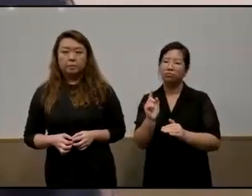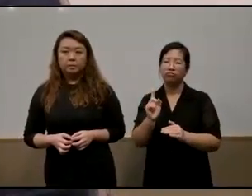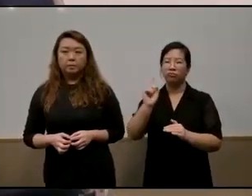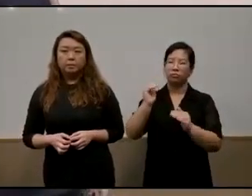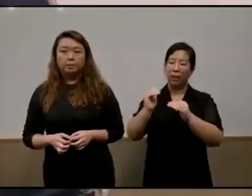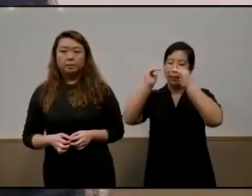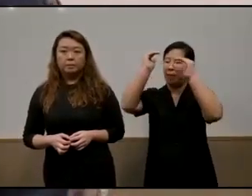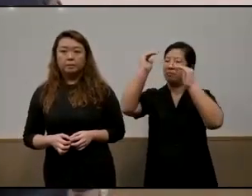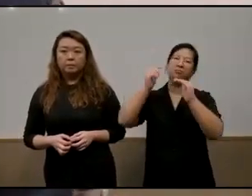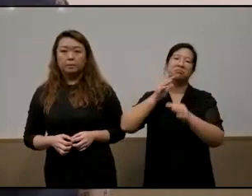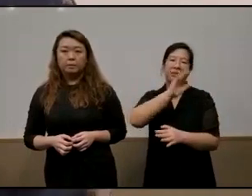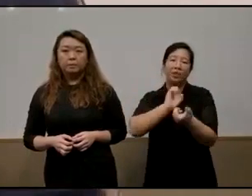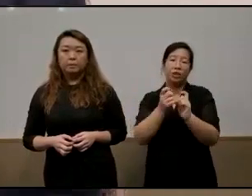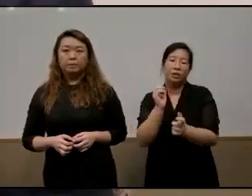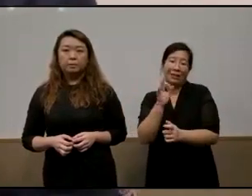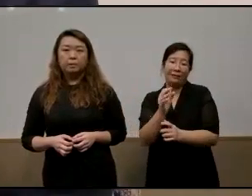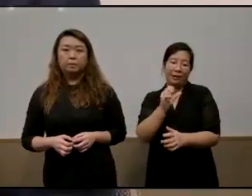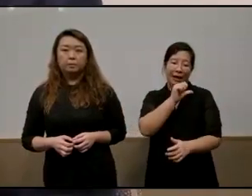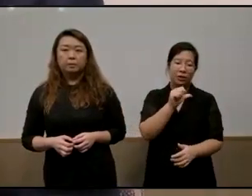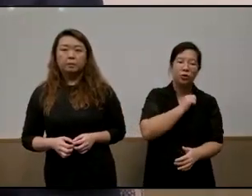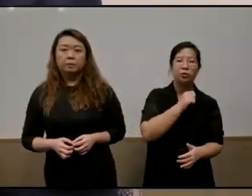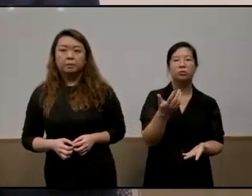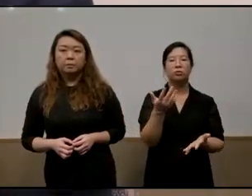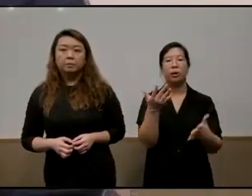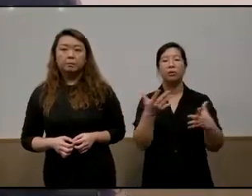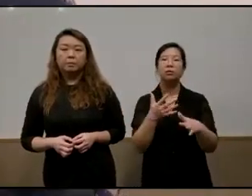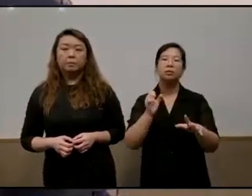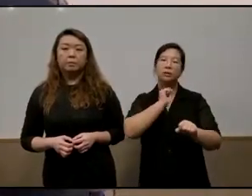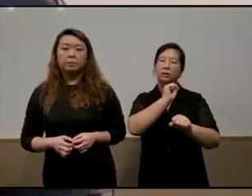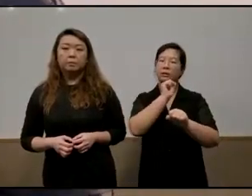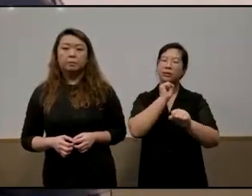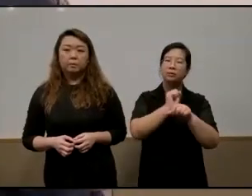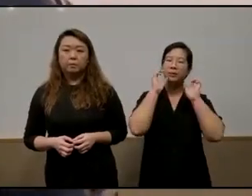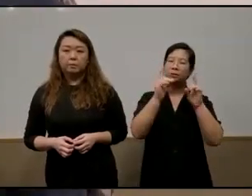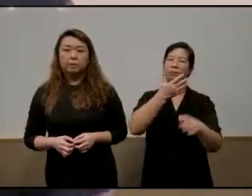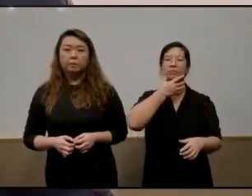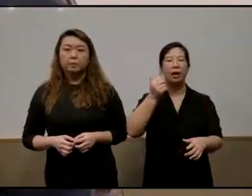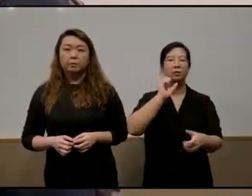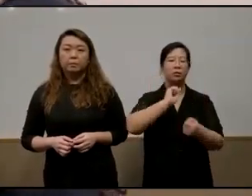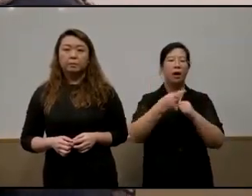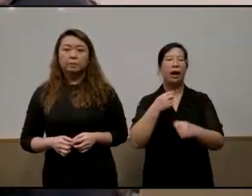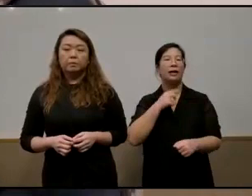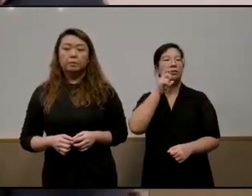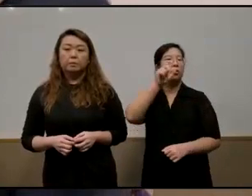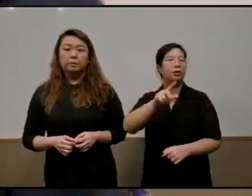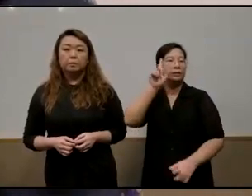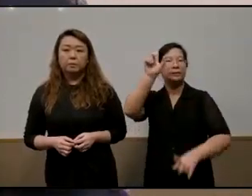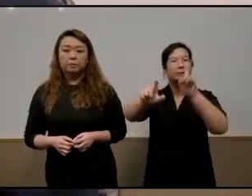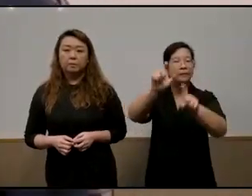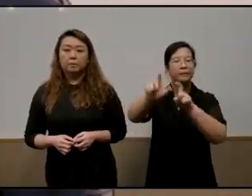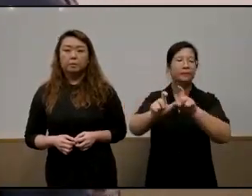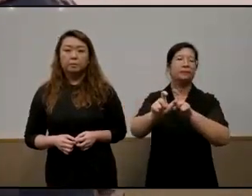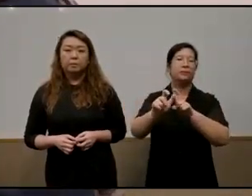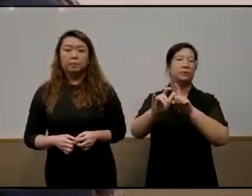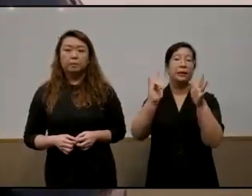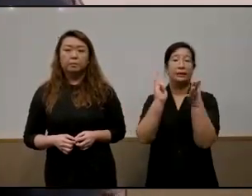never change if the attitude is that the sickboss is uh education system is the best therefore i don't need to question it as a parent that is